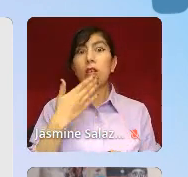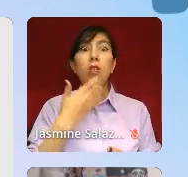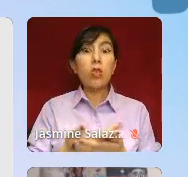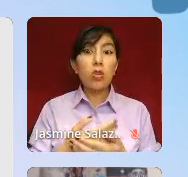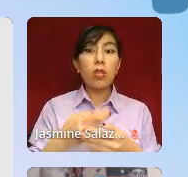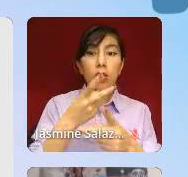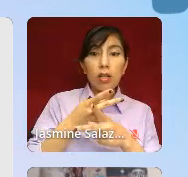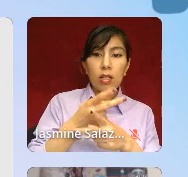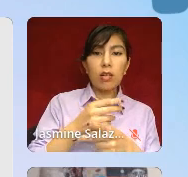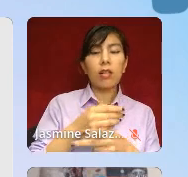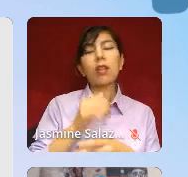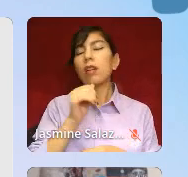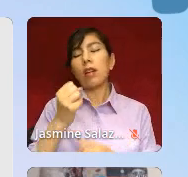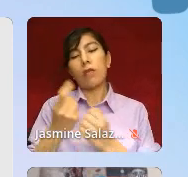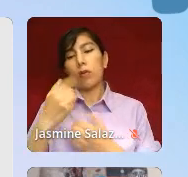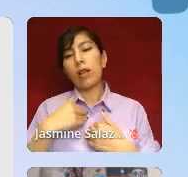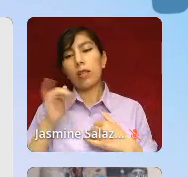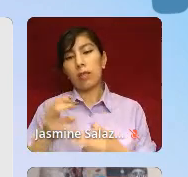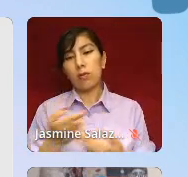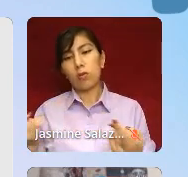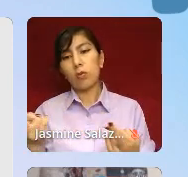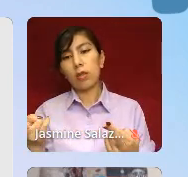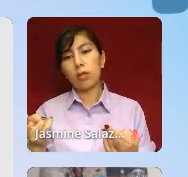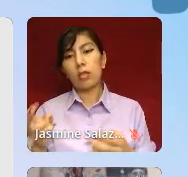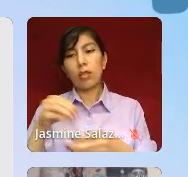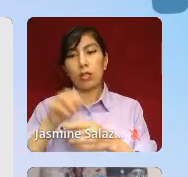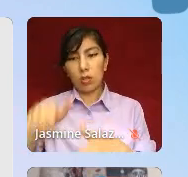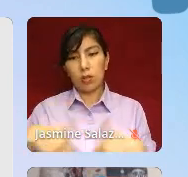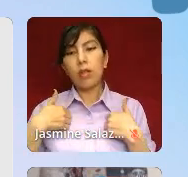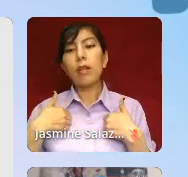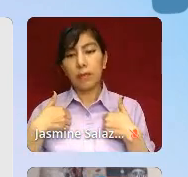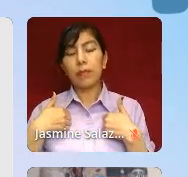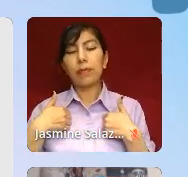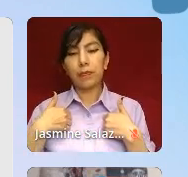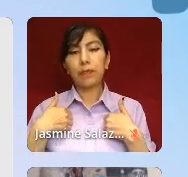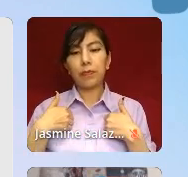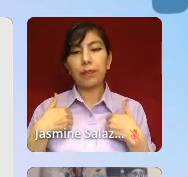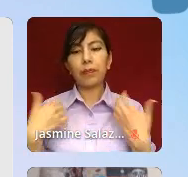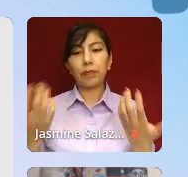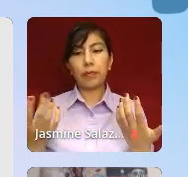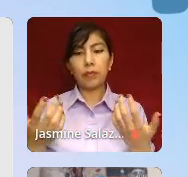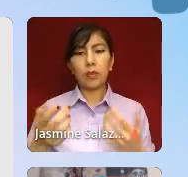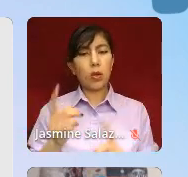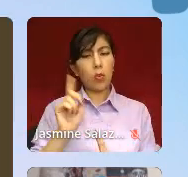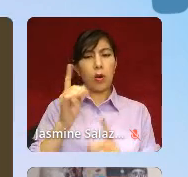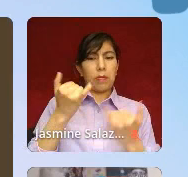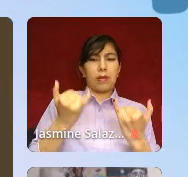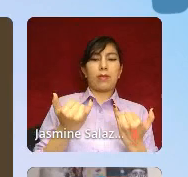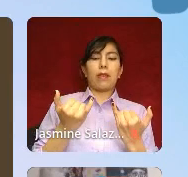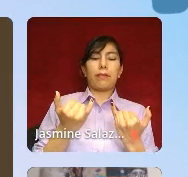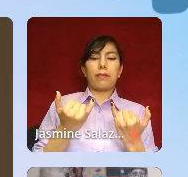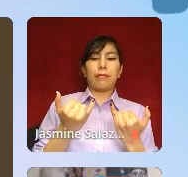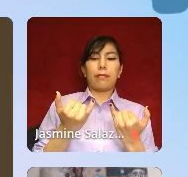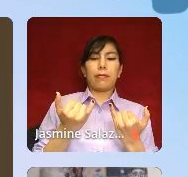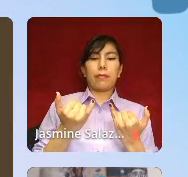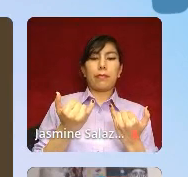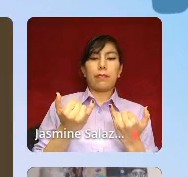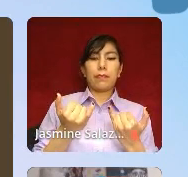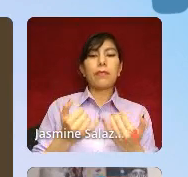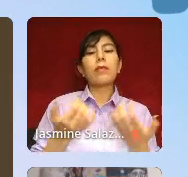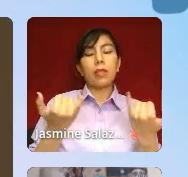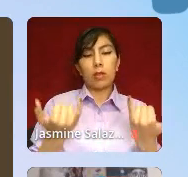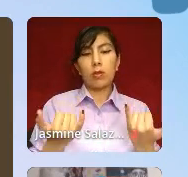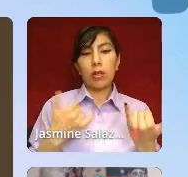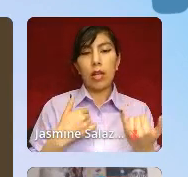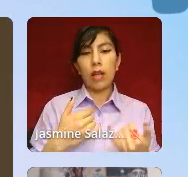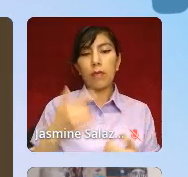know that not everyone has those resources in their life. So where am I today? Well, today I'm a mental